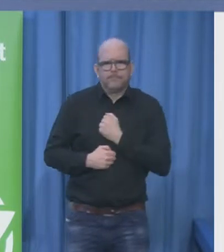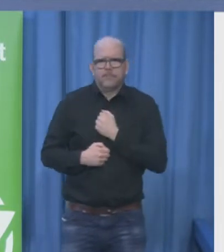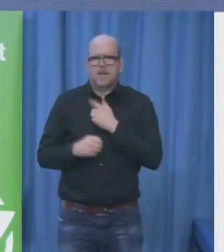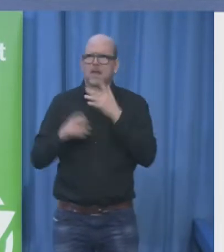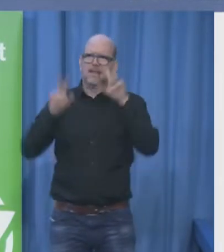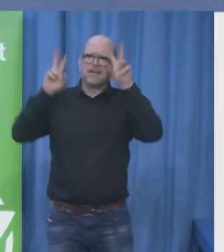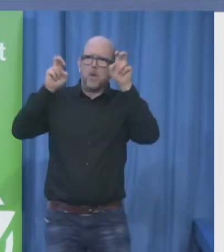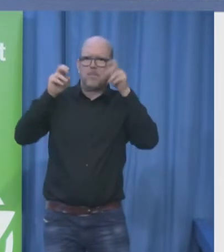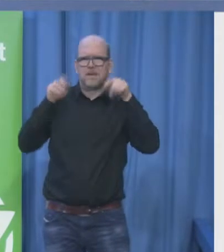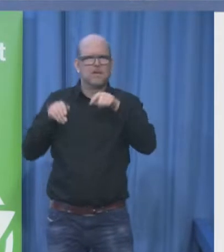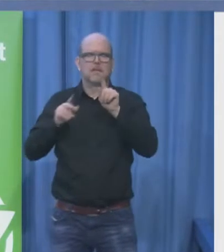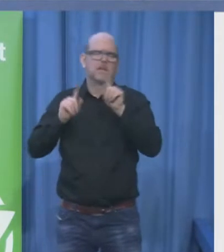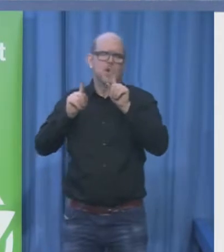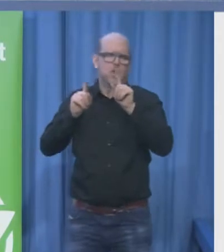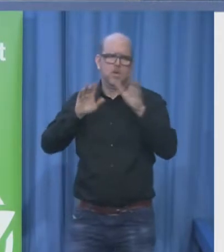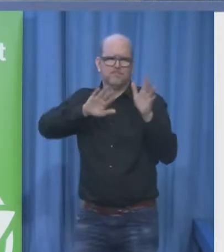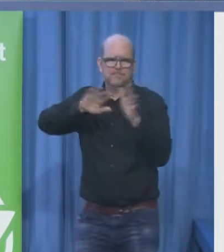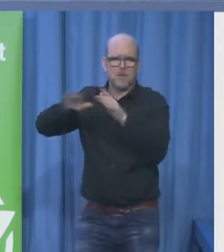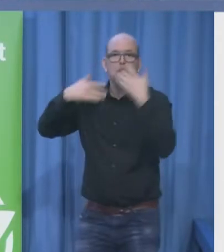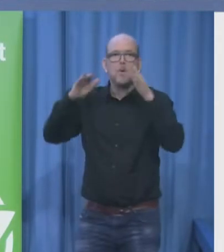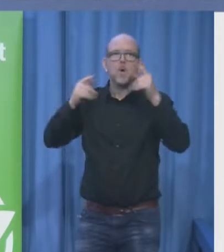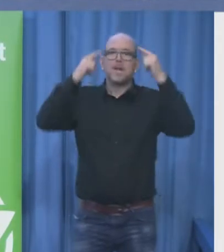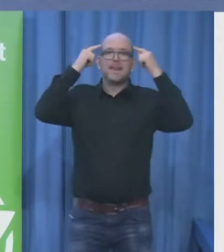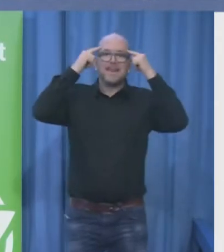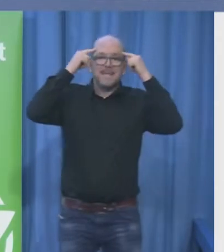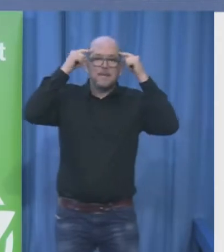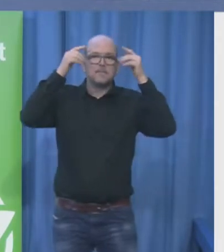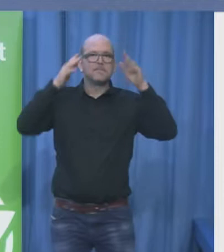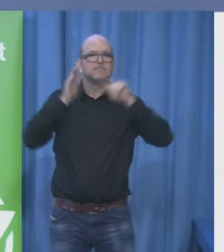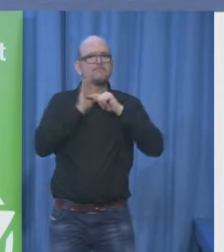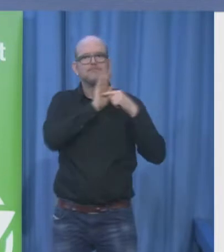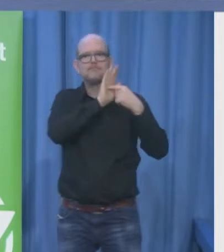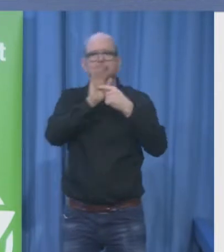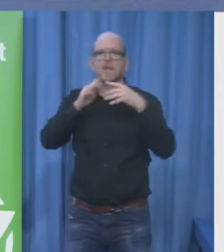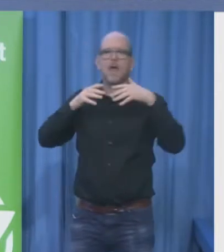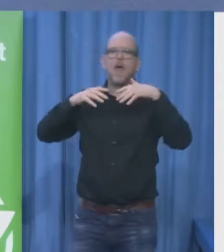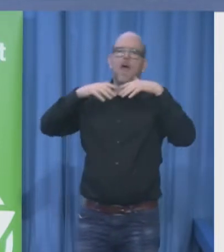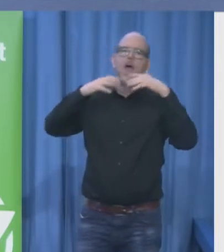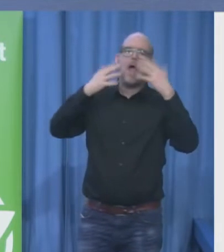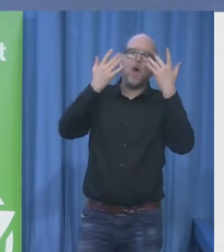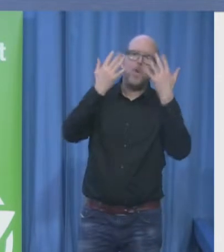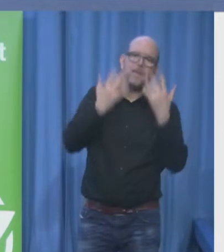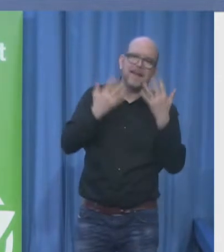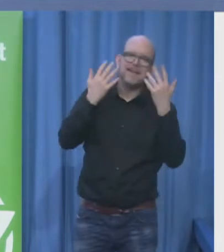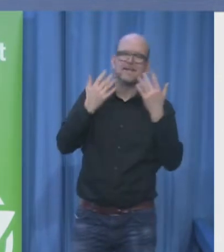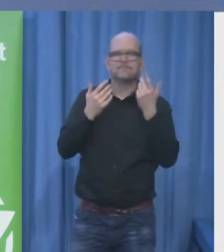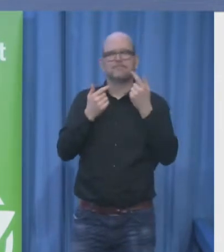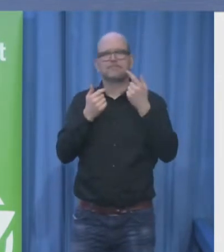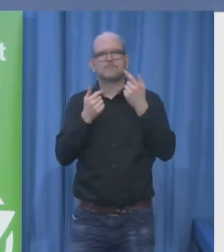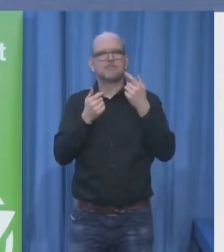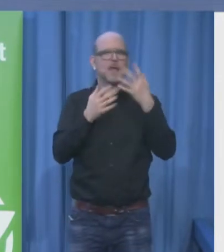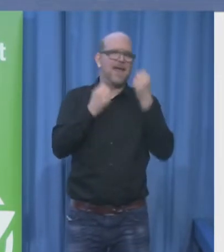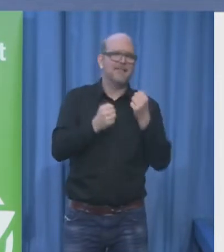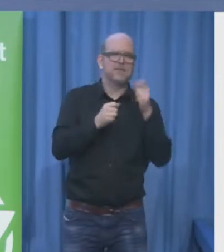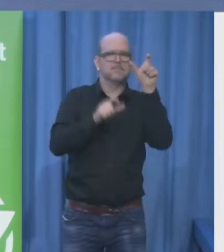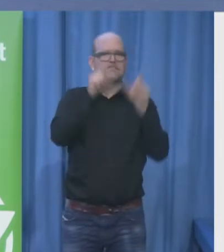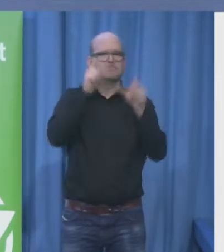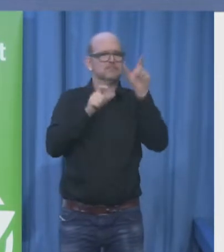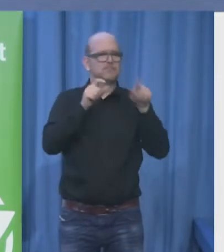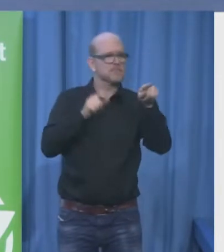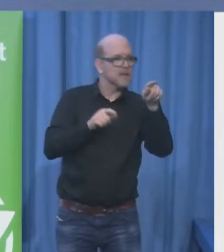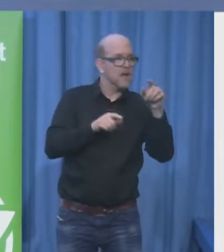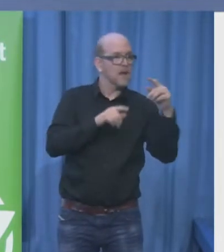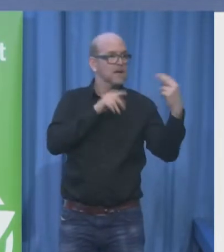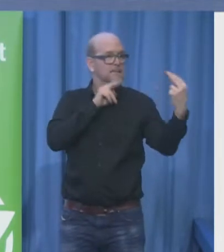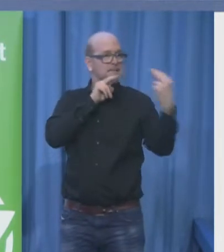numbers of viewers. And they justify not having sufficient programming, because when they do